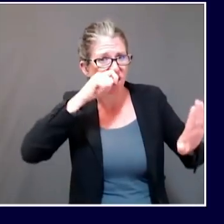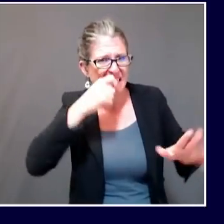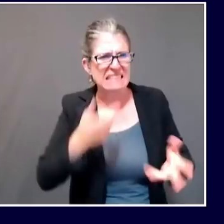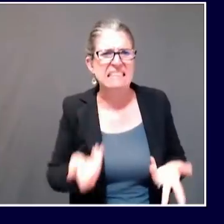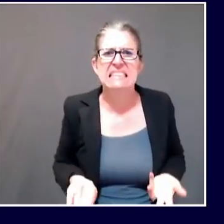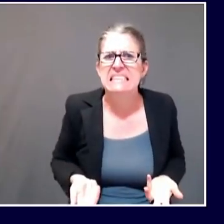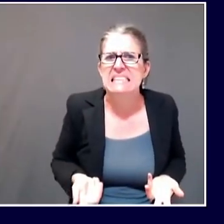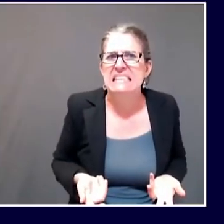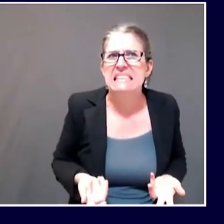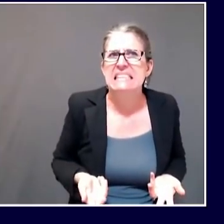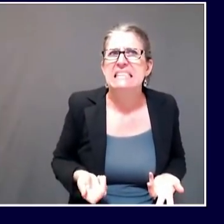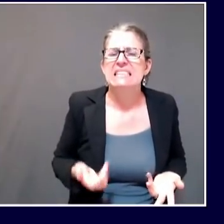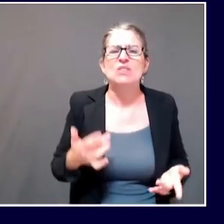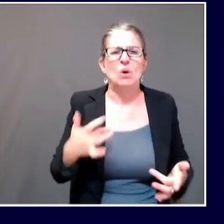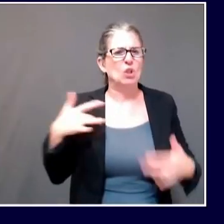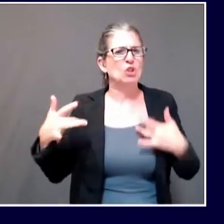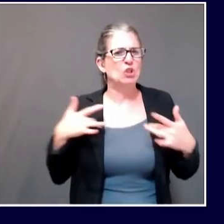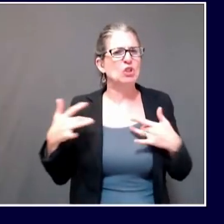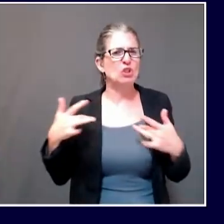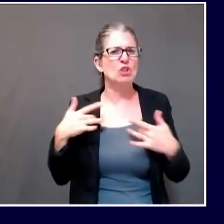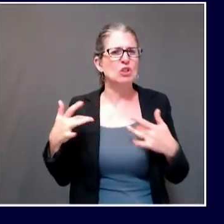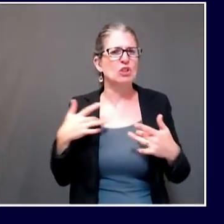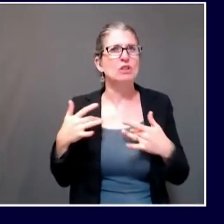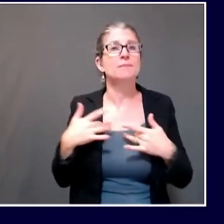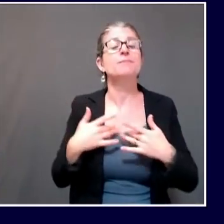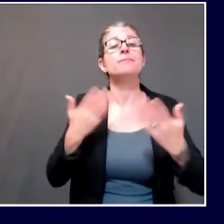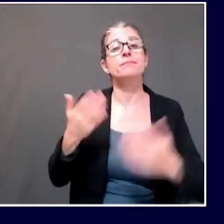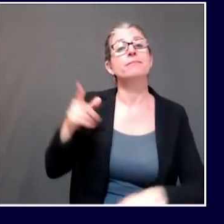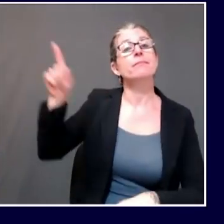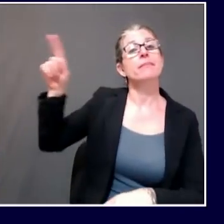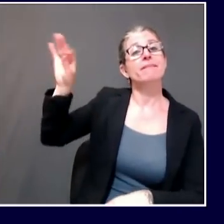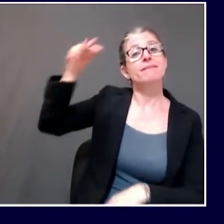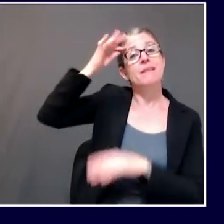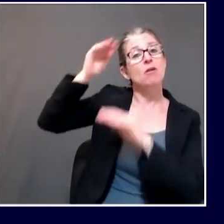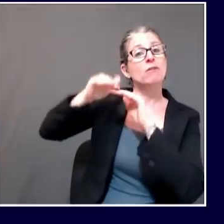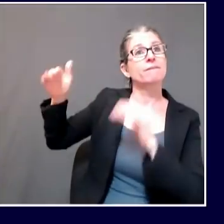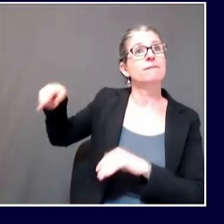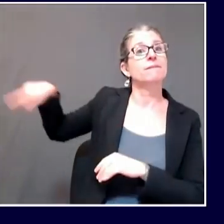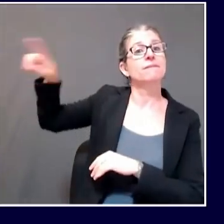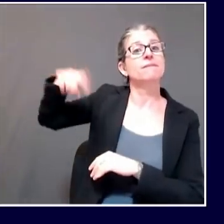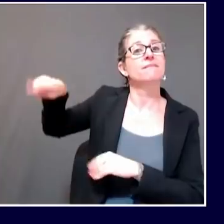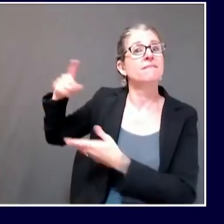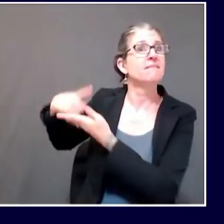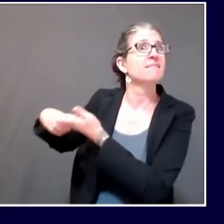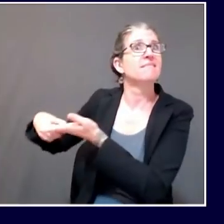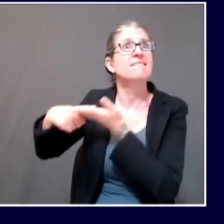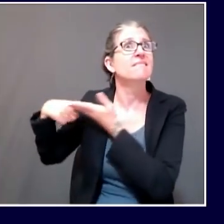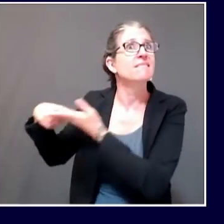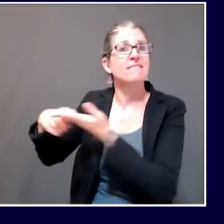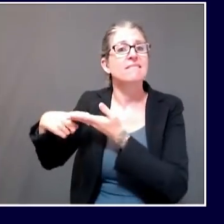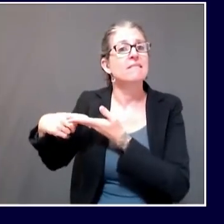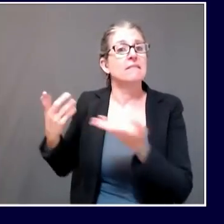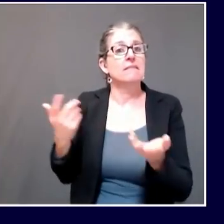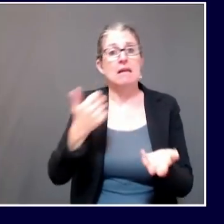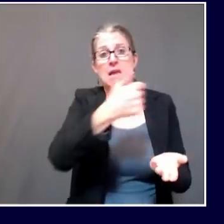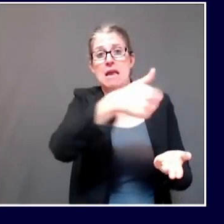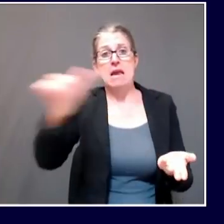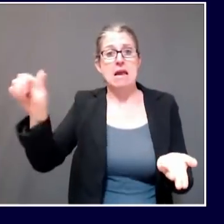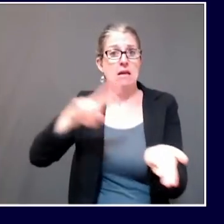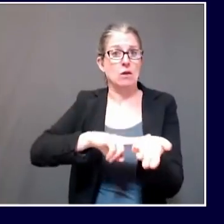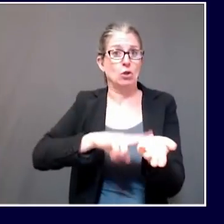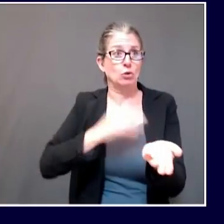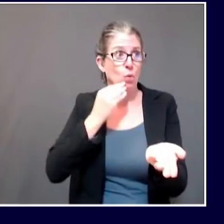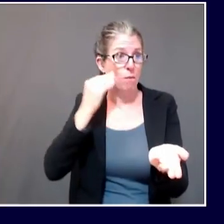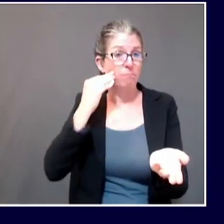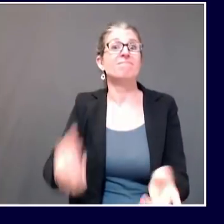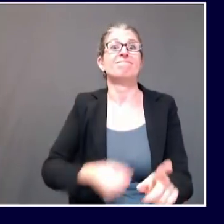nationwide is that in most all of the settings, the virus is introduced into the facility by the employees